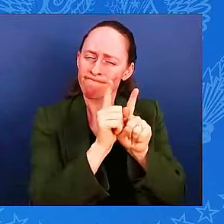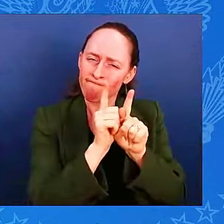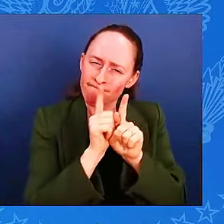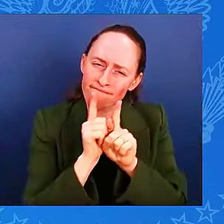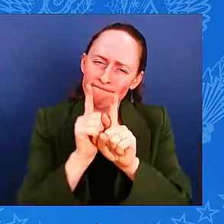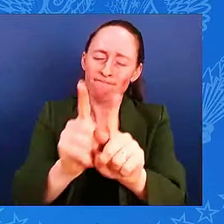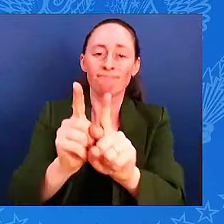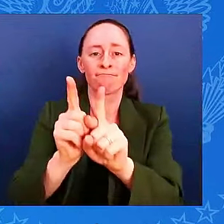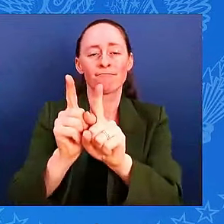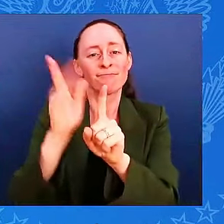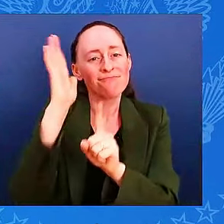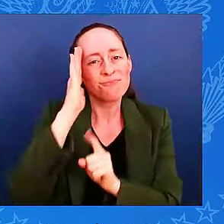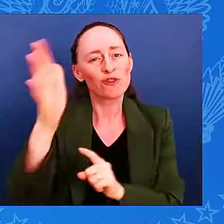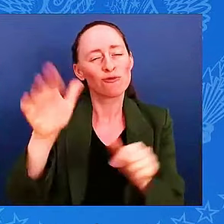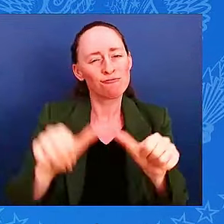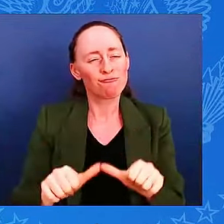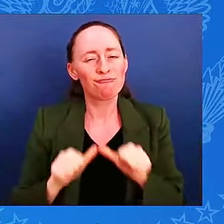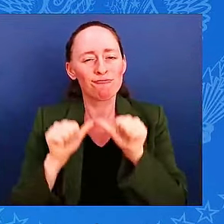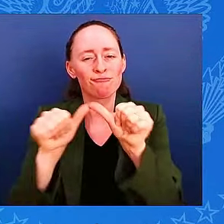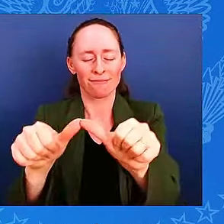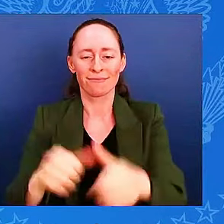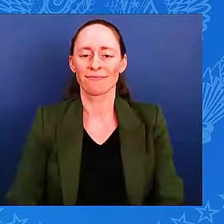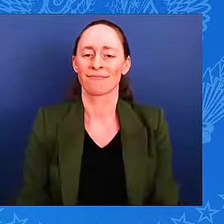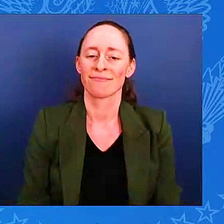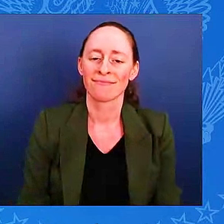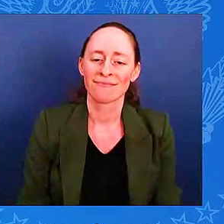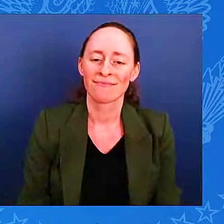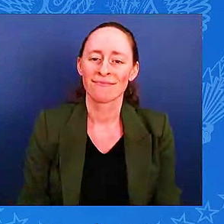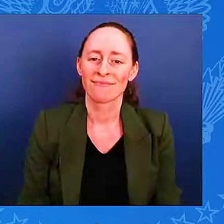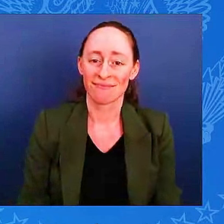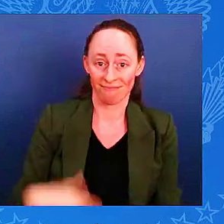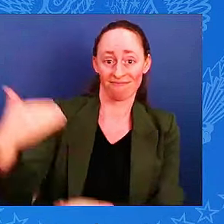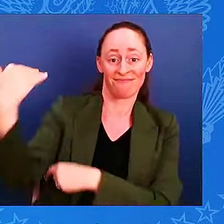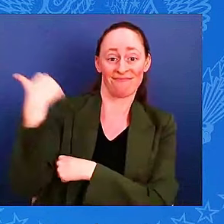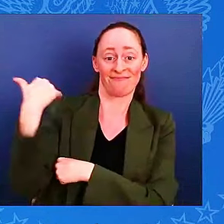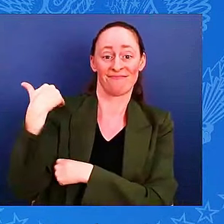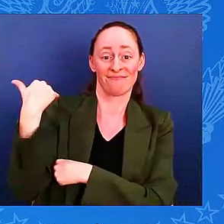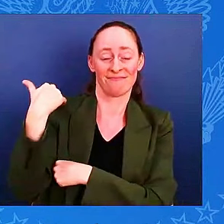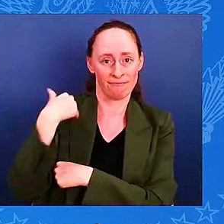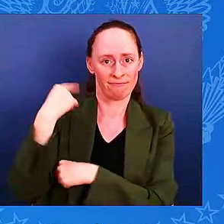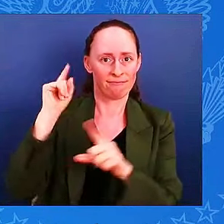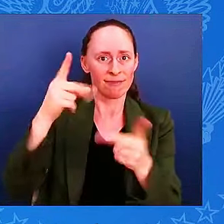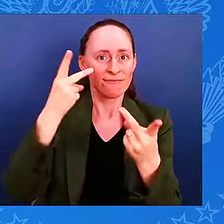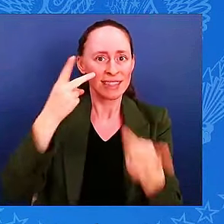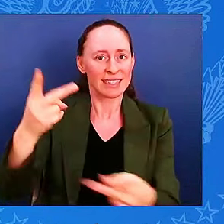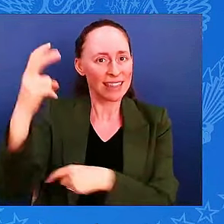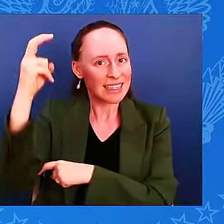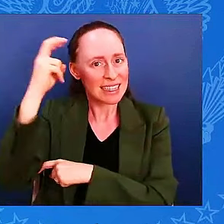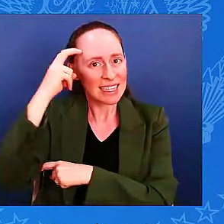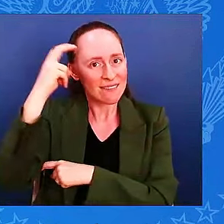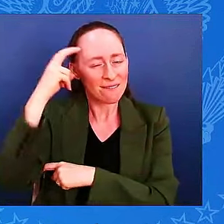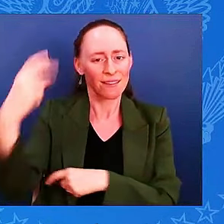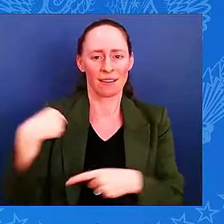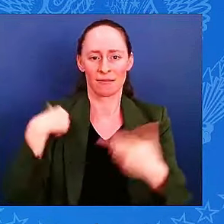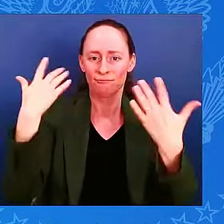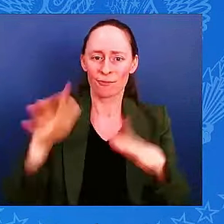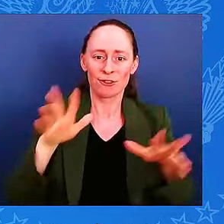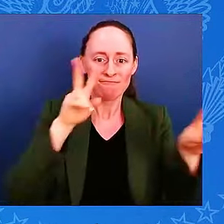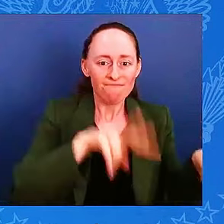and saw several start-ups and it was really touching. Despite the war,